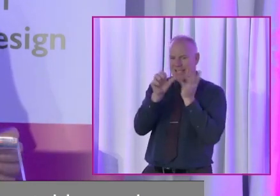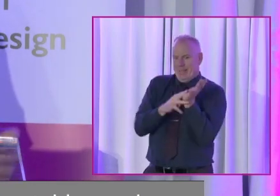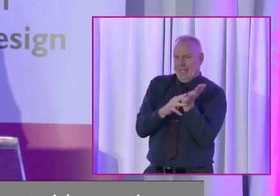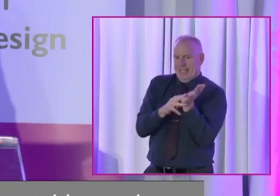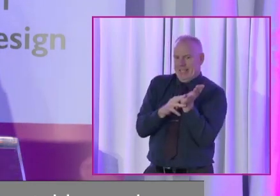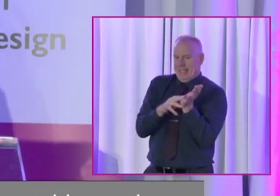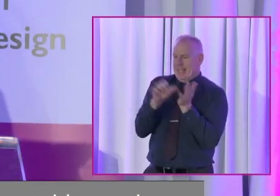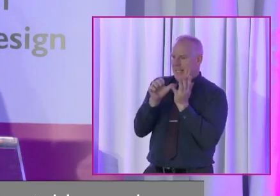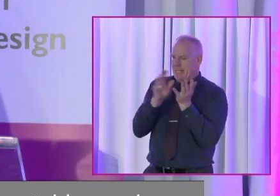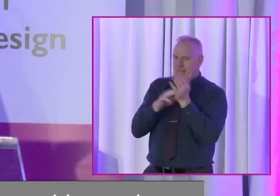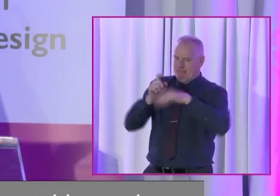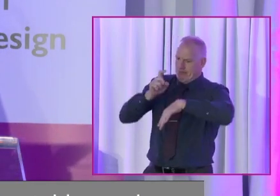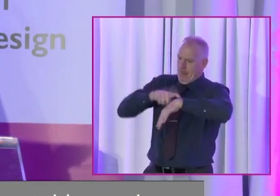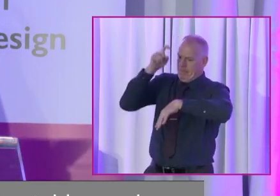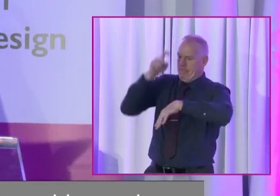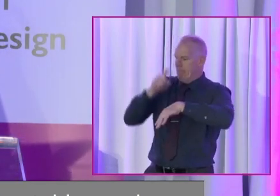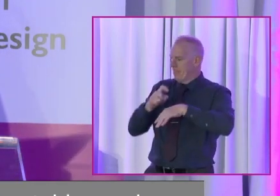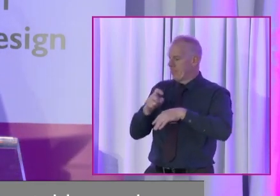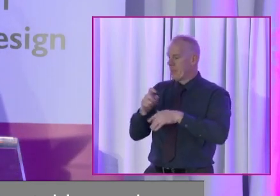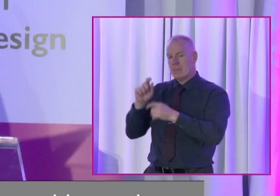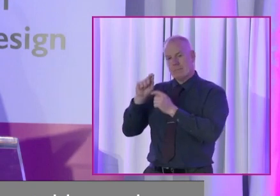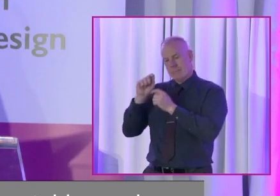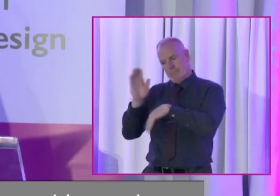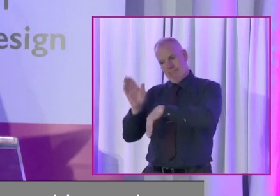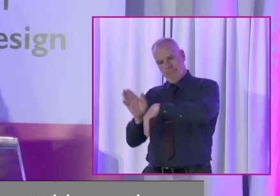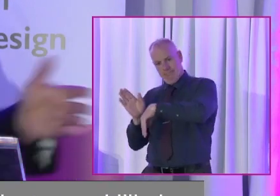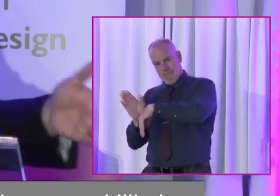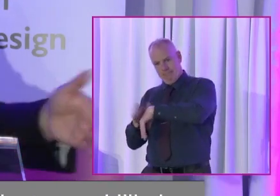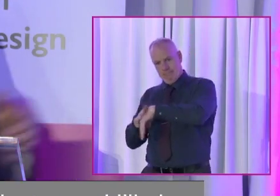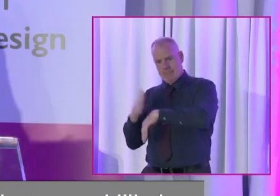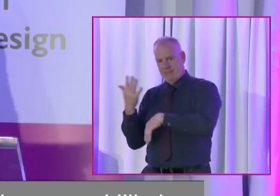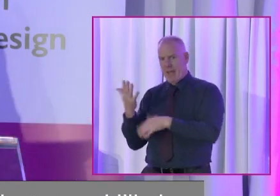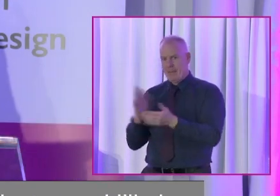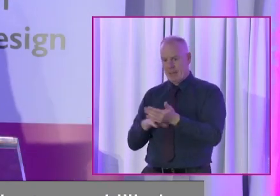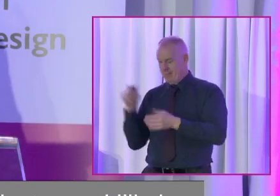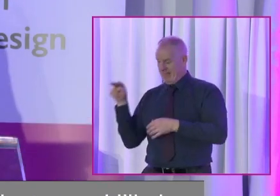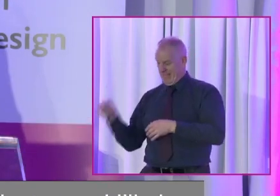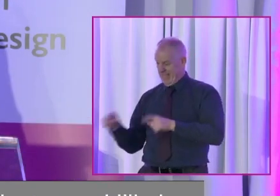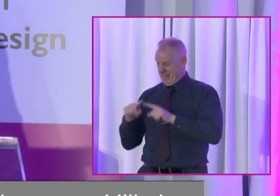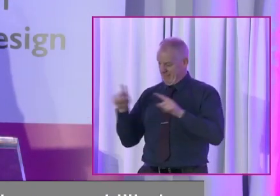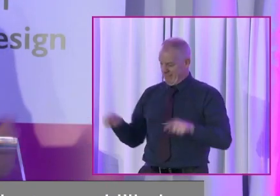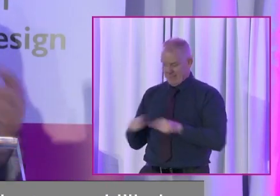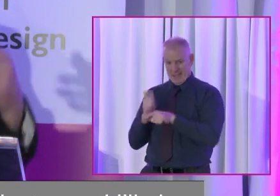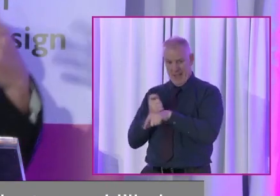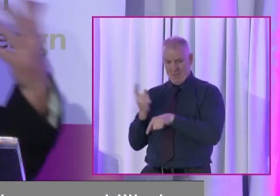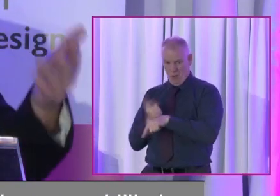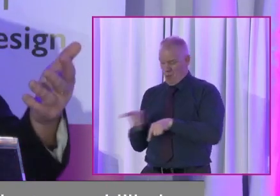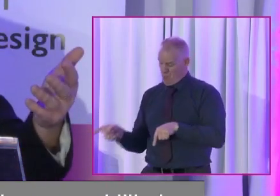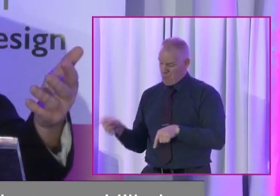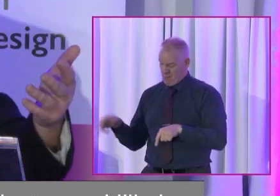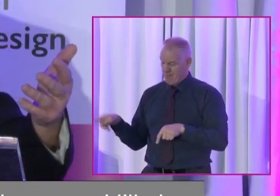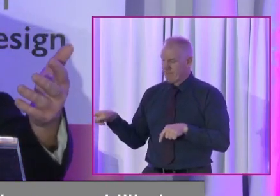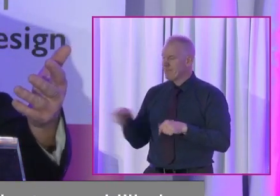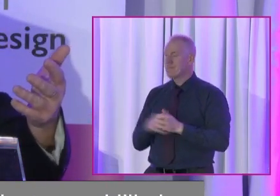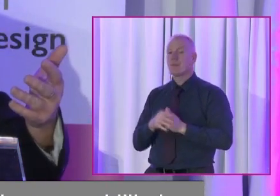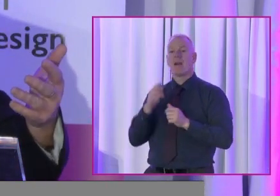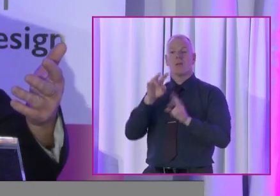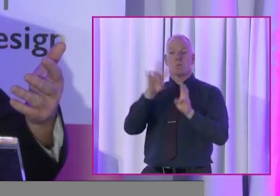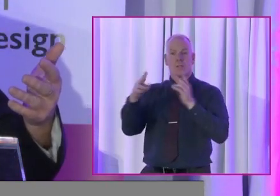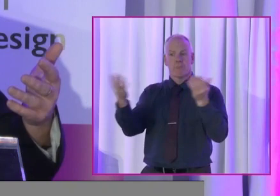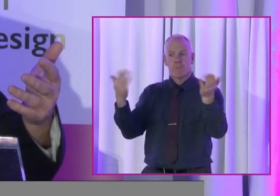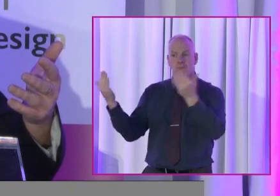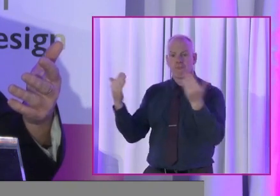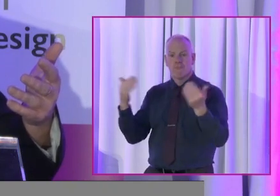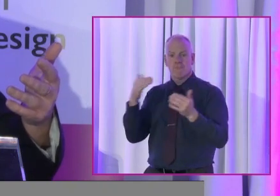minutes. And I'll give them a gentle reminder at five, although they can see a monitor here in front of them. And then we'll open it up for a Q&A.